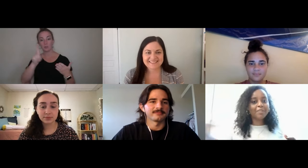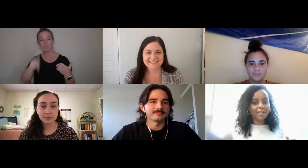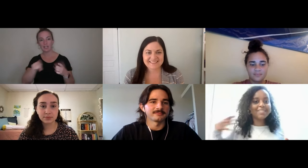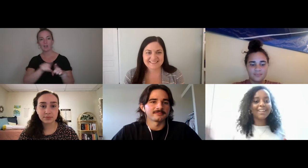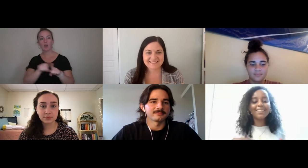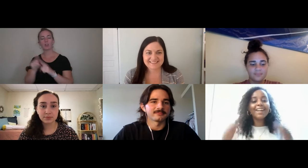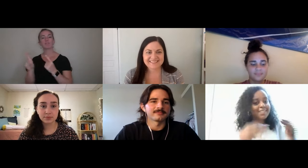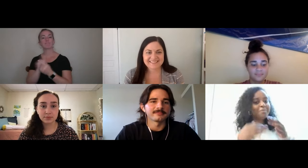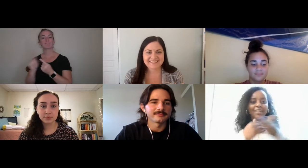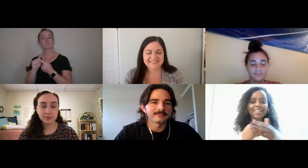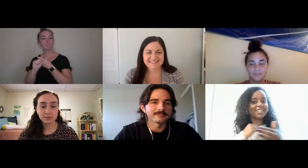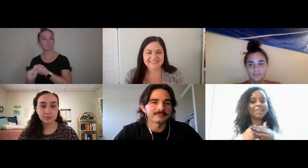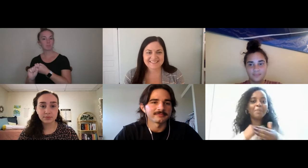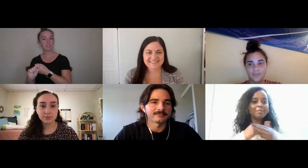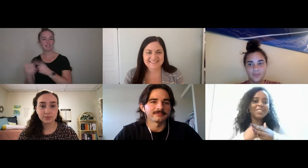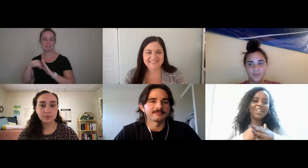friends like that deep connection I promise you.